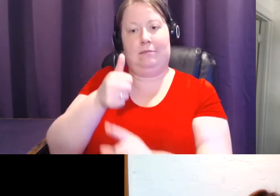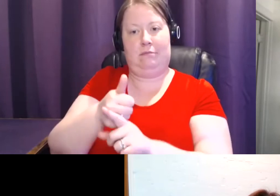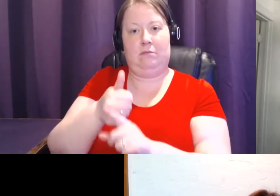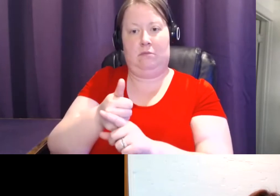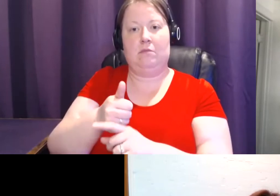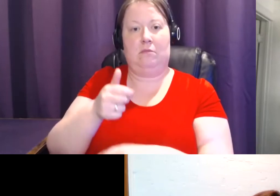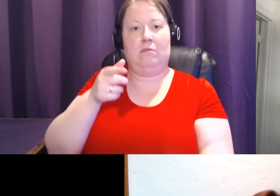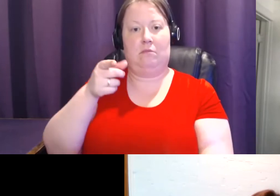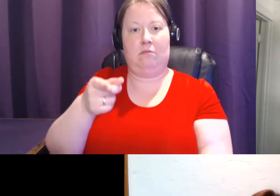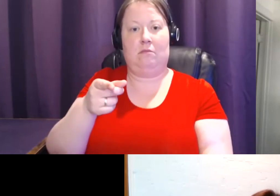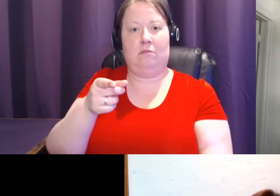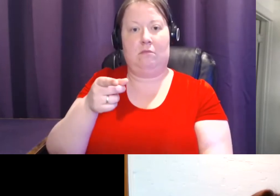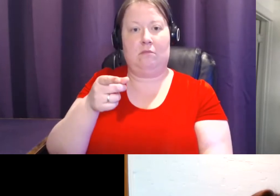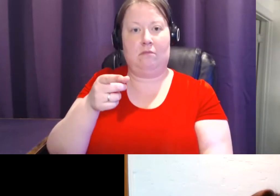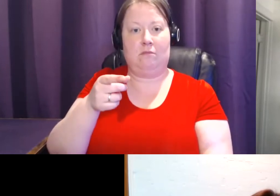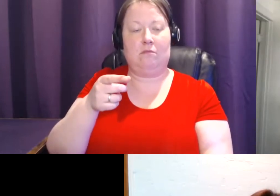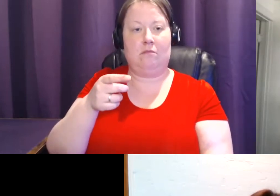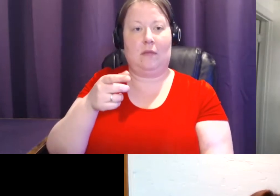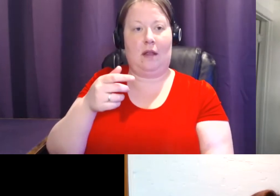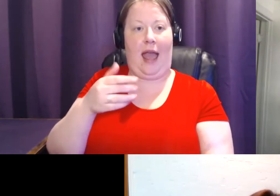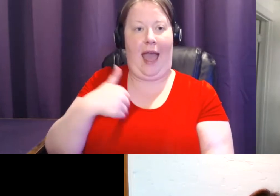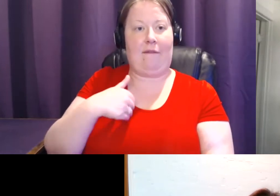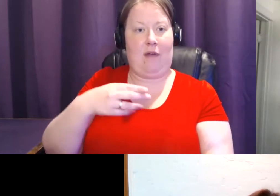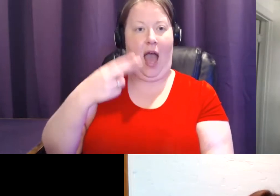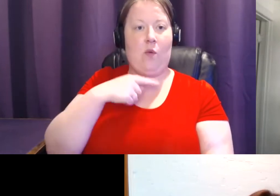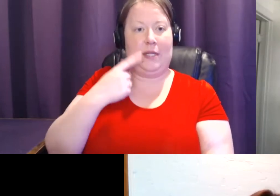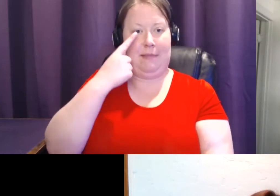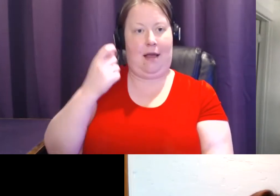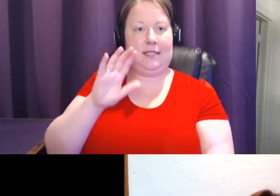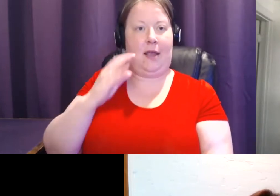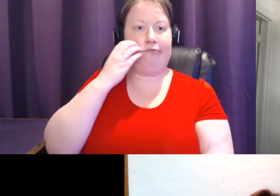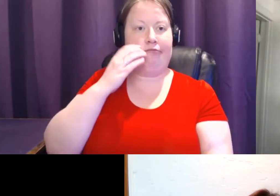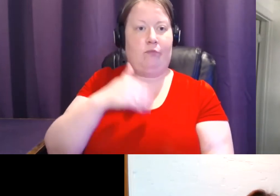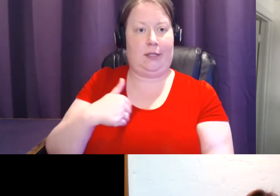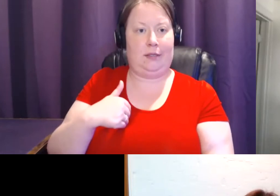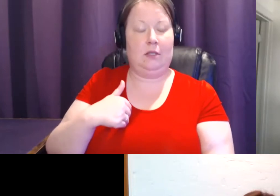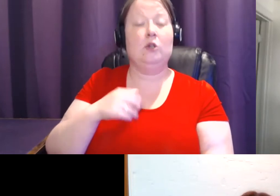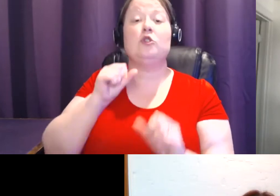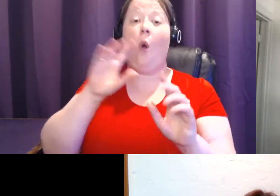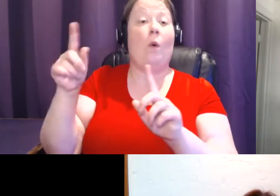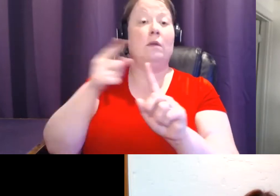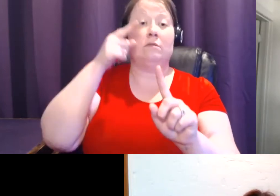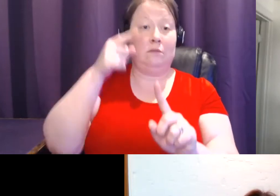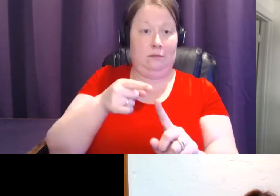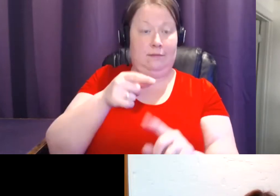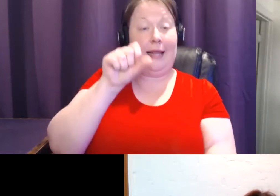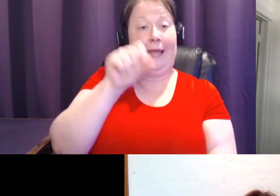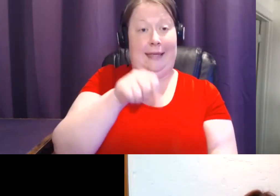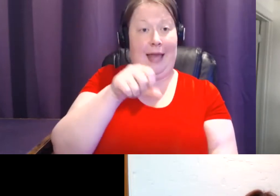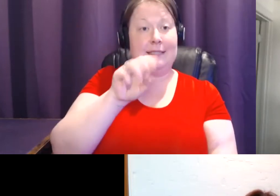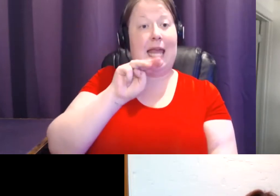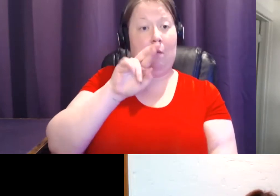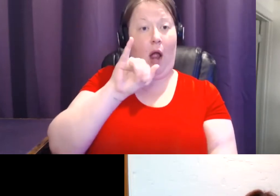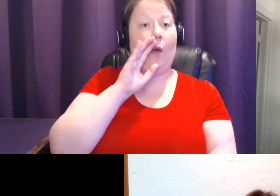their breast density. So, the answer, the long answer to a short question is, yes, MRI will find more